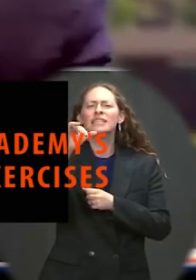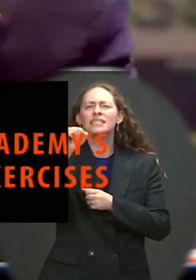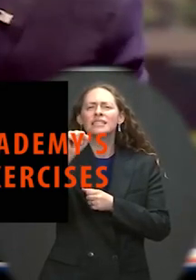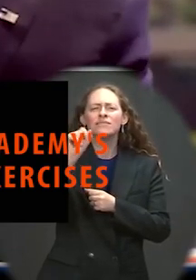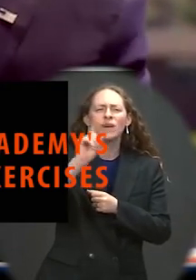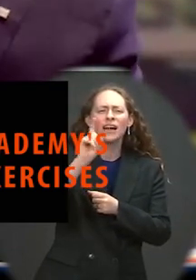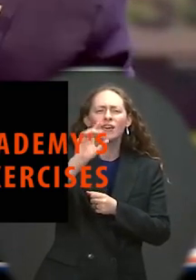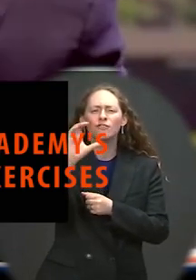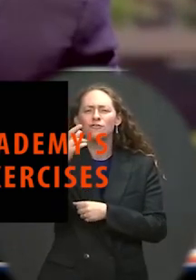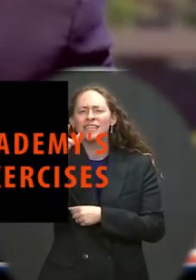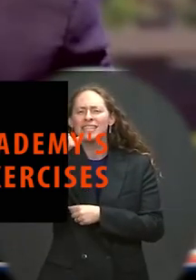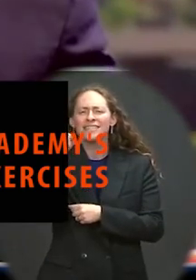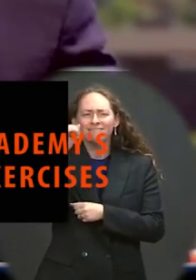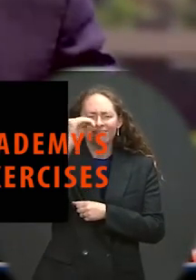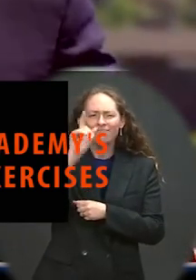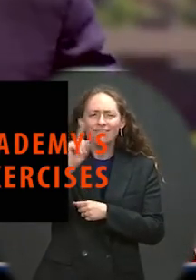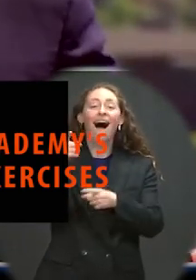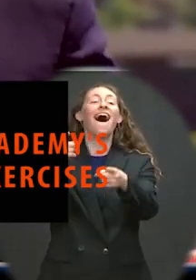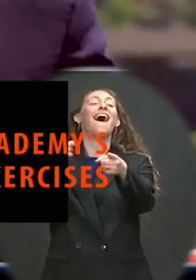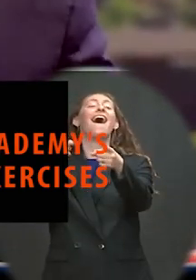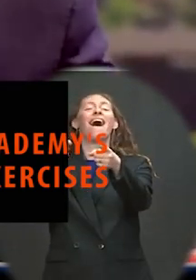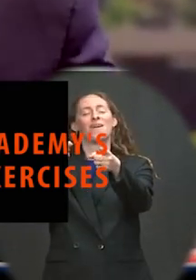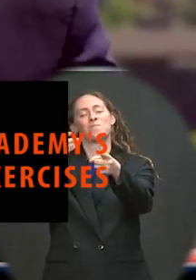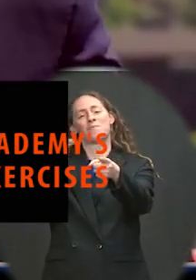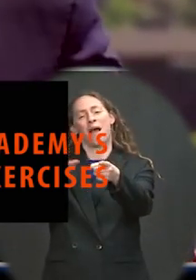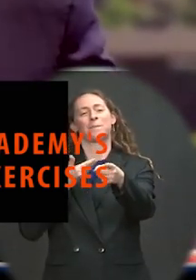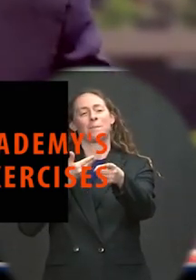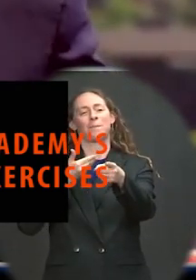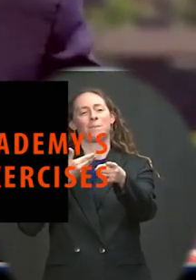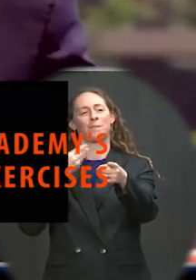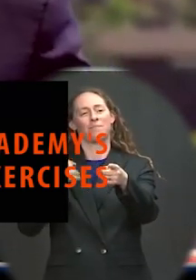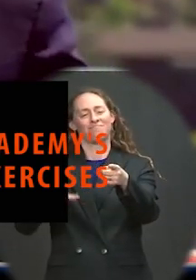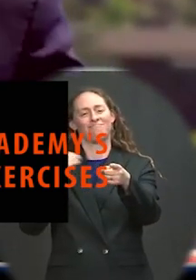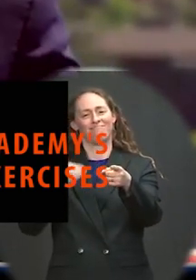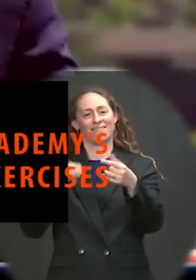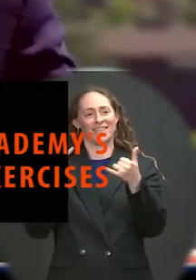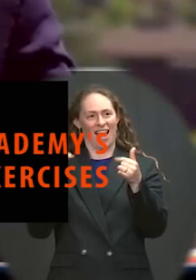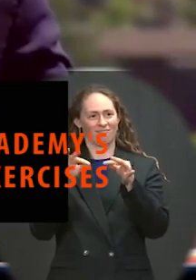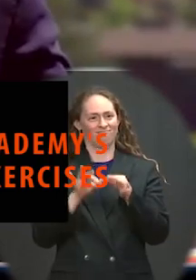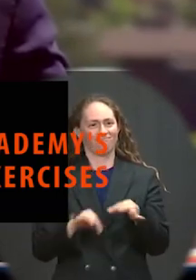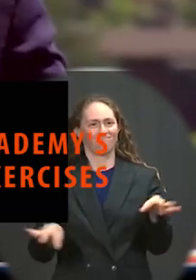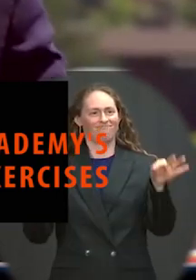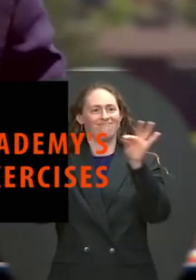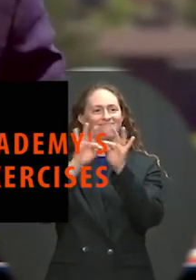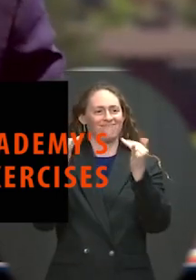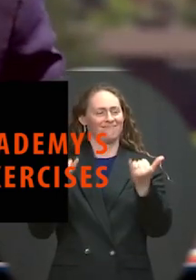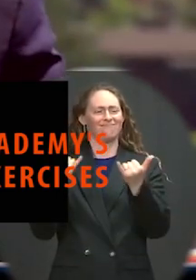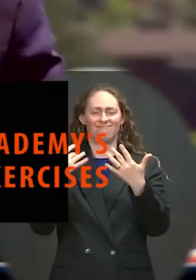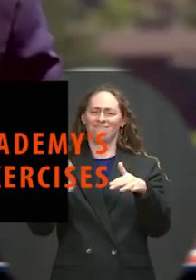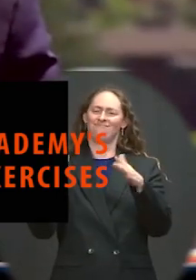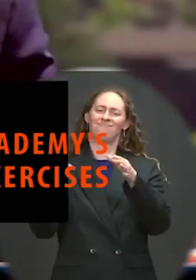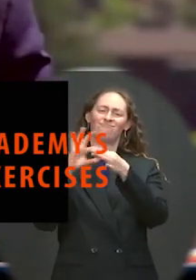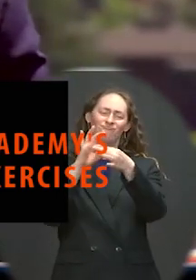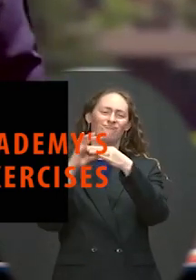Chris, welcome, pal. One of the finest men I've ever served with in my whole career. And Mayor